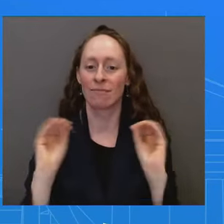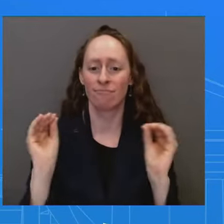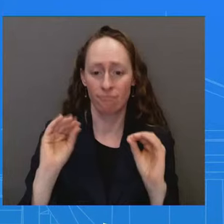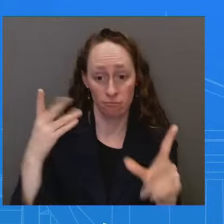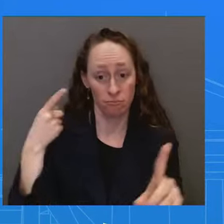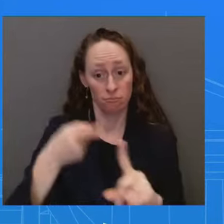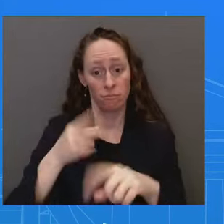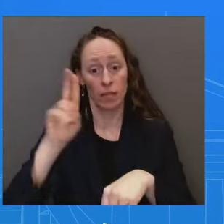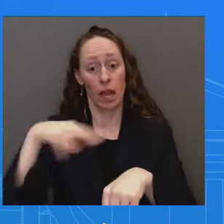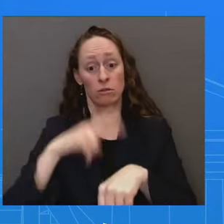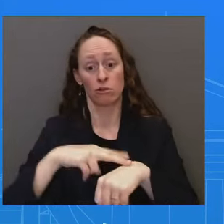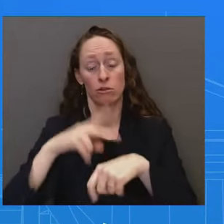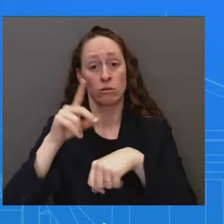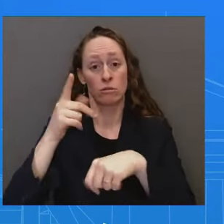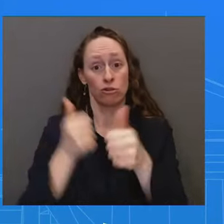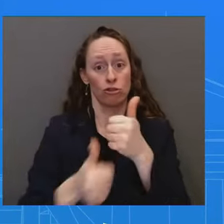uh,